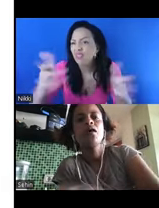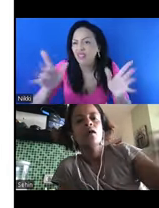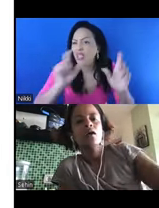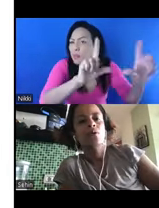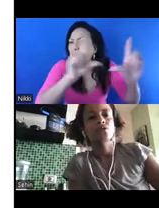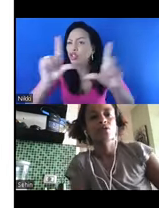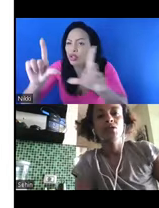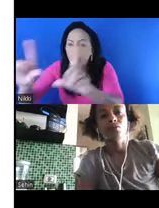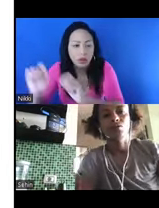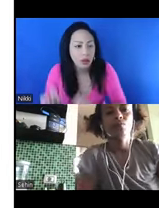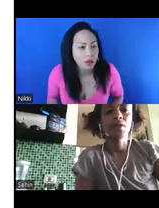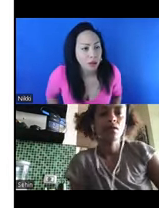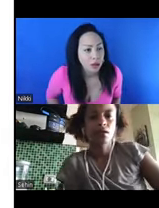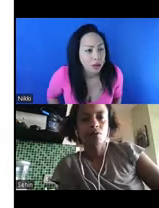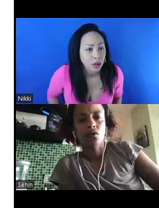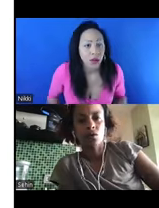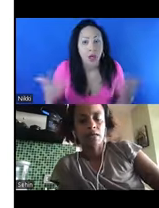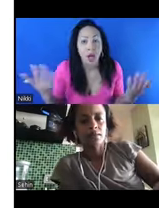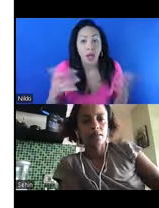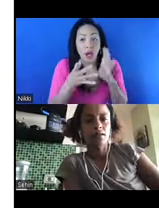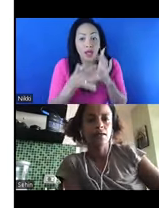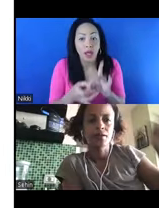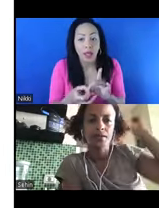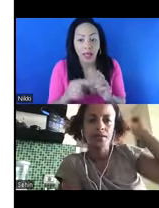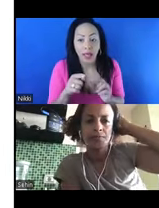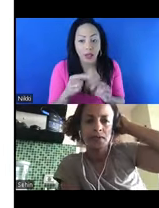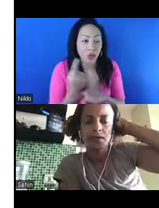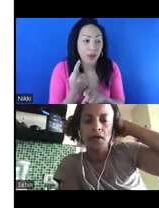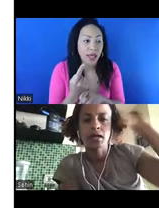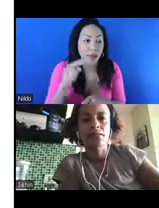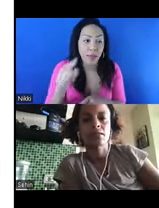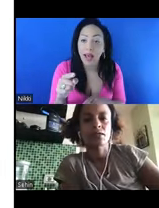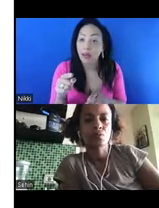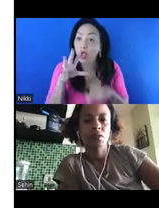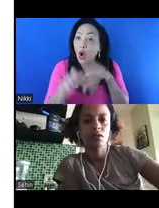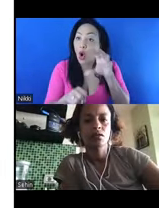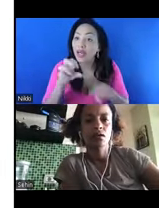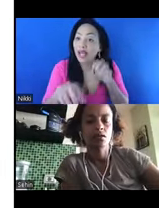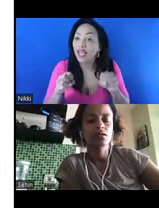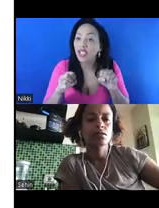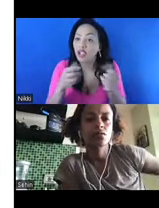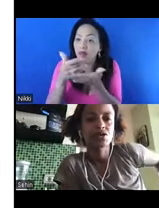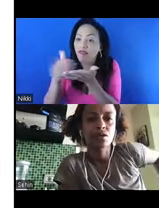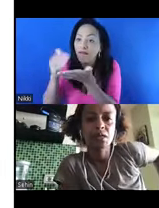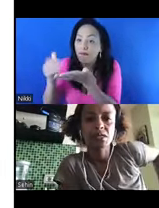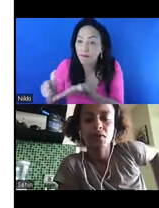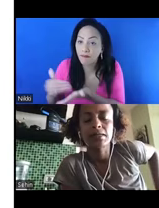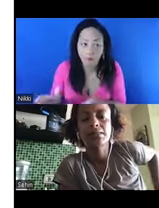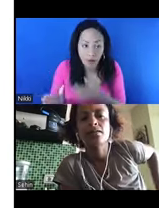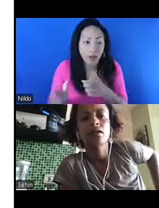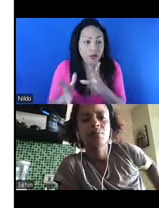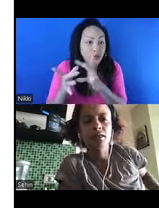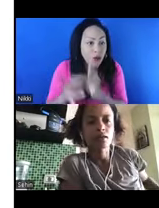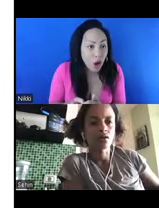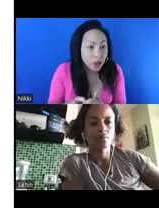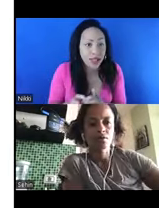Elsa. Okay. So coming to the topic, decoloniality and the violence against women and girls or gender-based violence